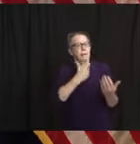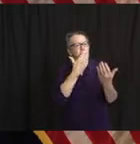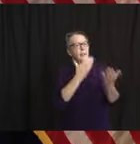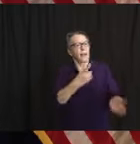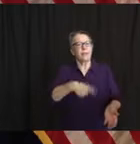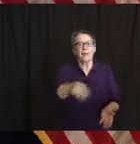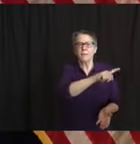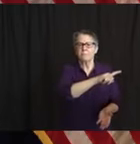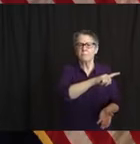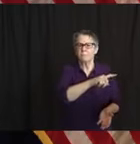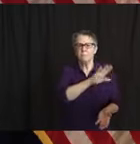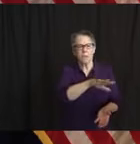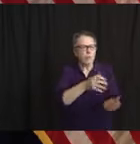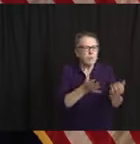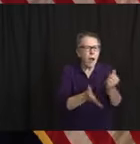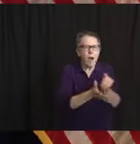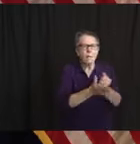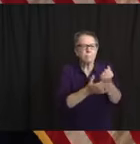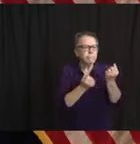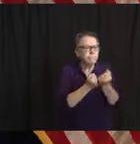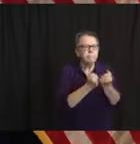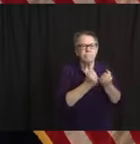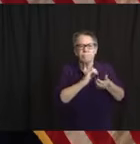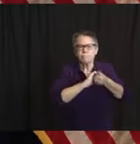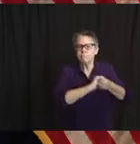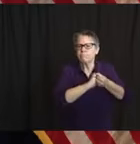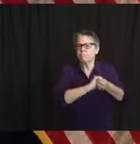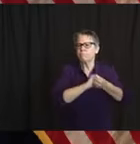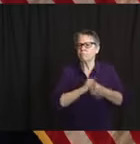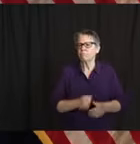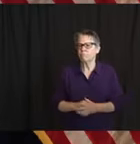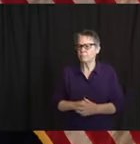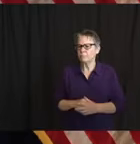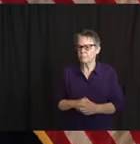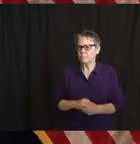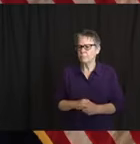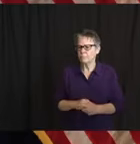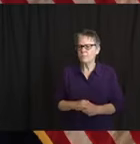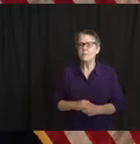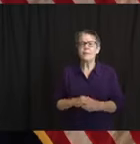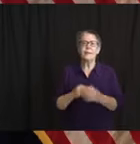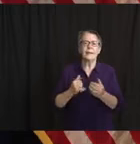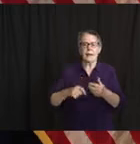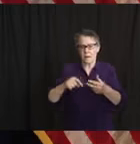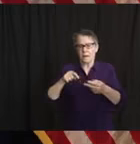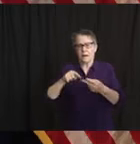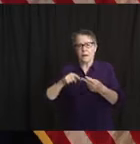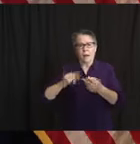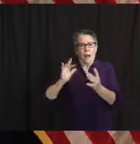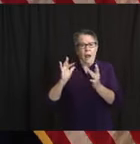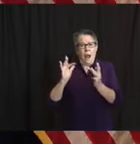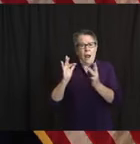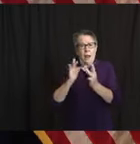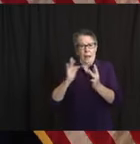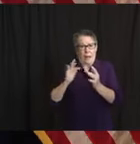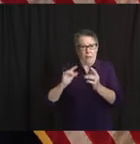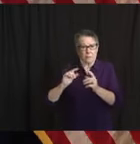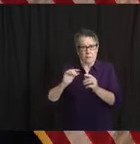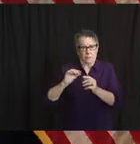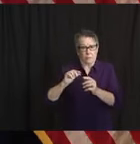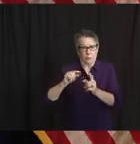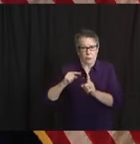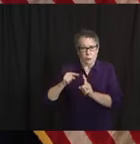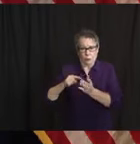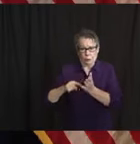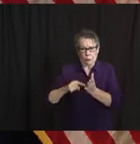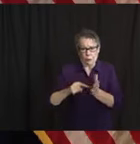Will we leverage contact tracing information? You betcha, without question. We're already doing that to some degree, because that's going on at